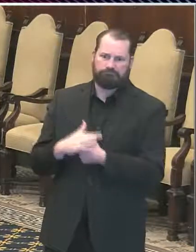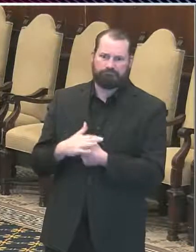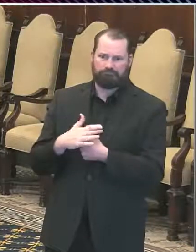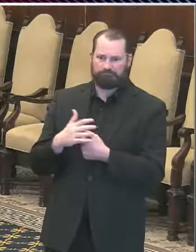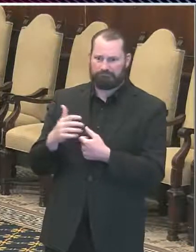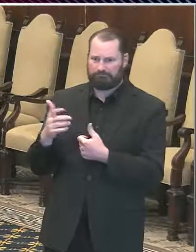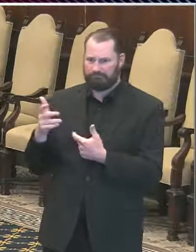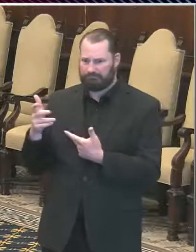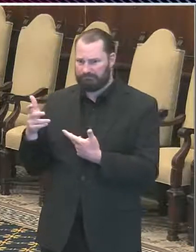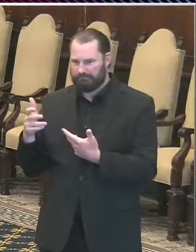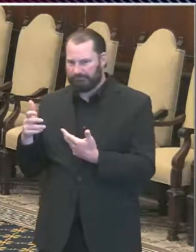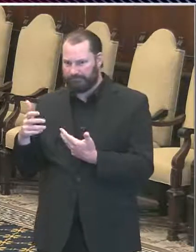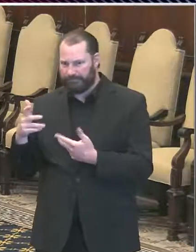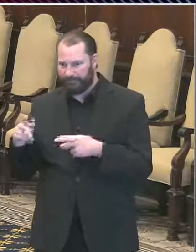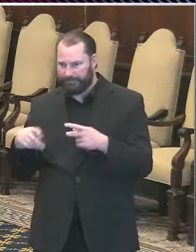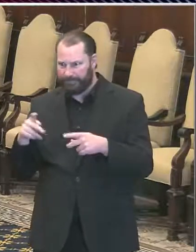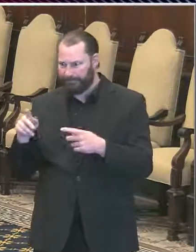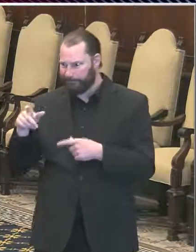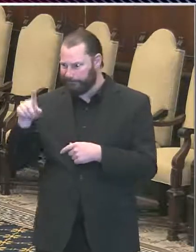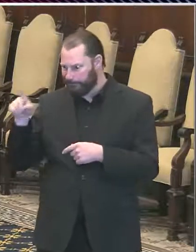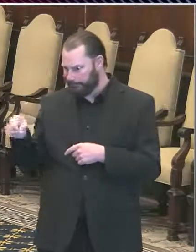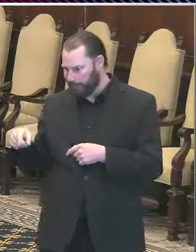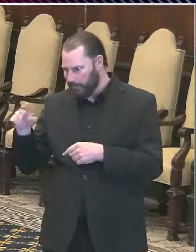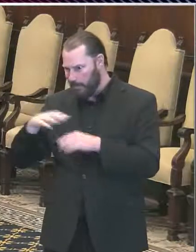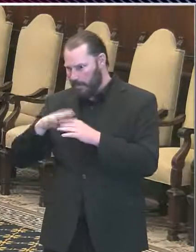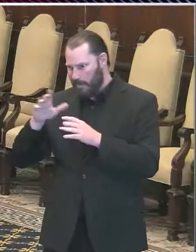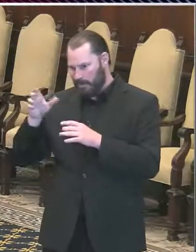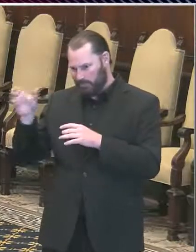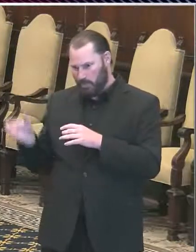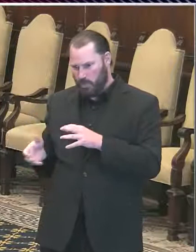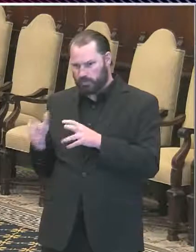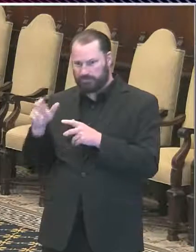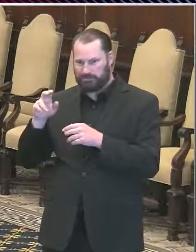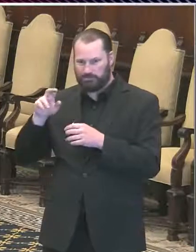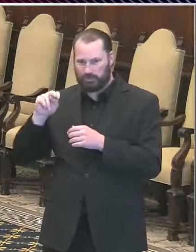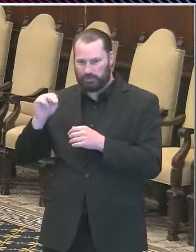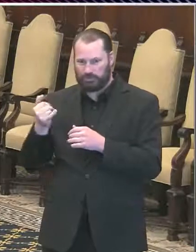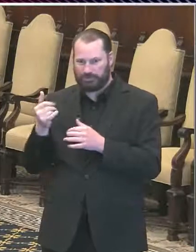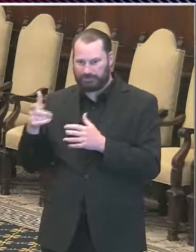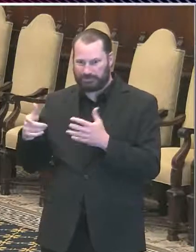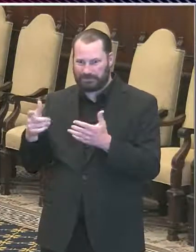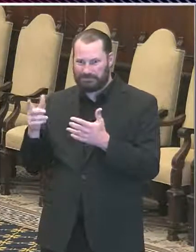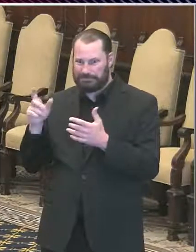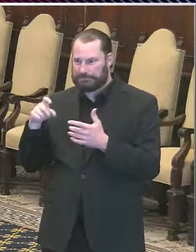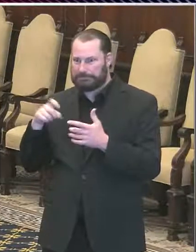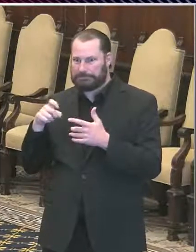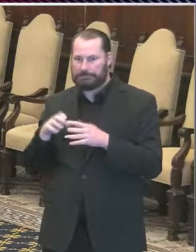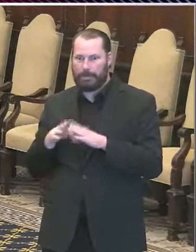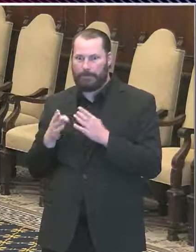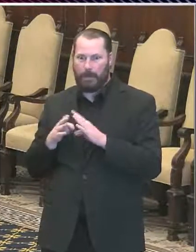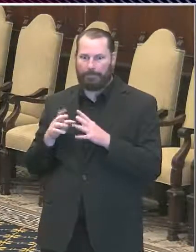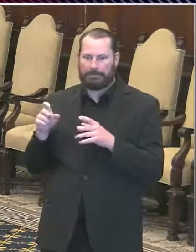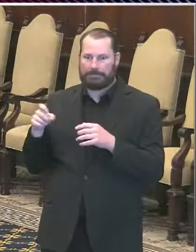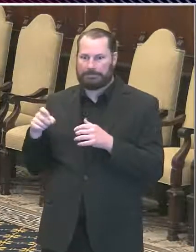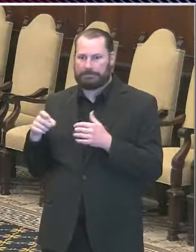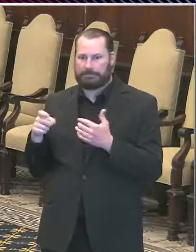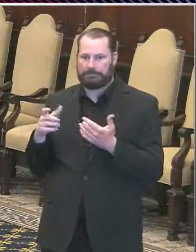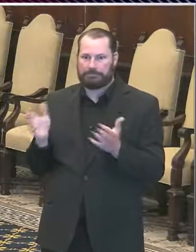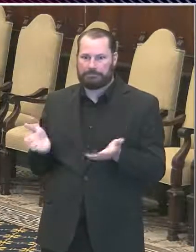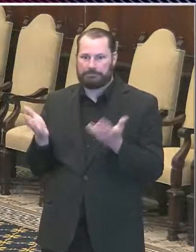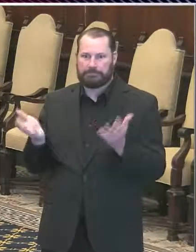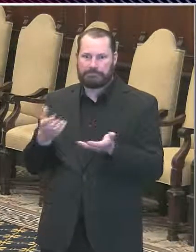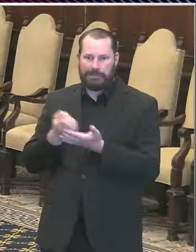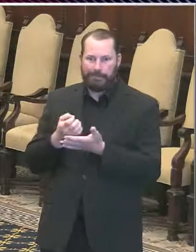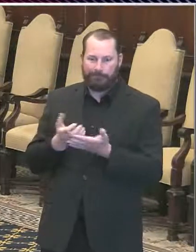Jersey, well actually the entire coast of New Jersey and the shore towns to open up. So he's dealing with a different set of dynamics and he's making